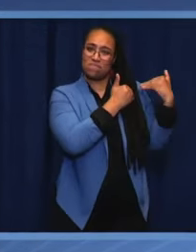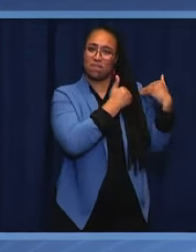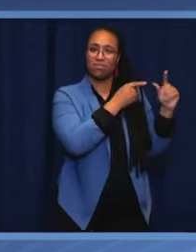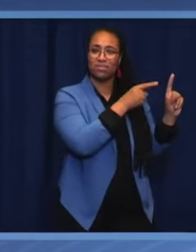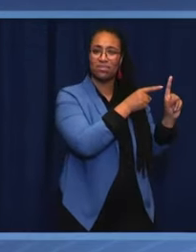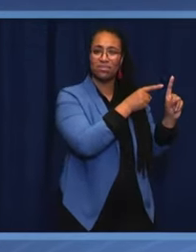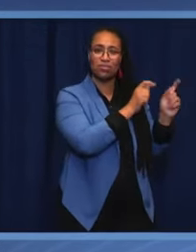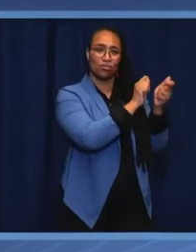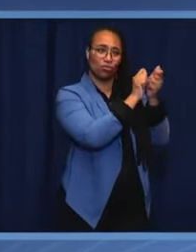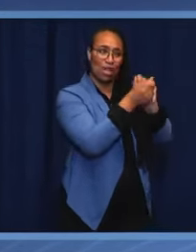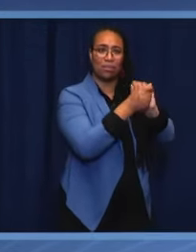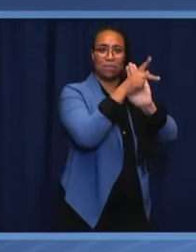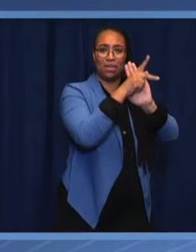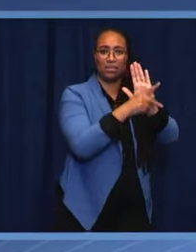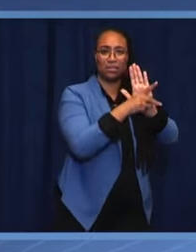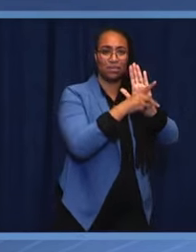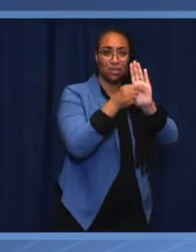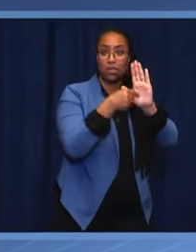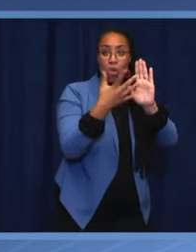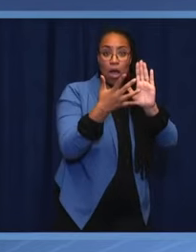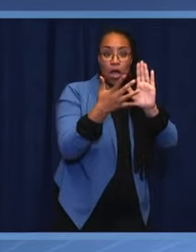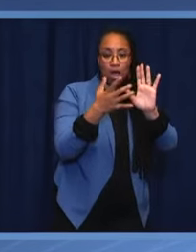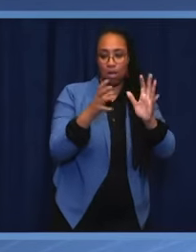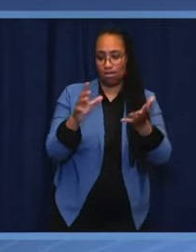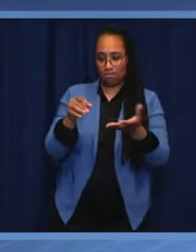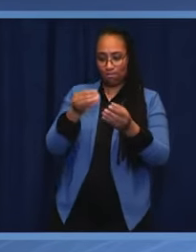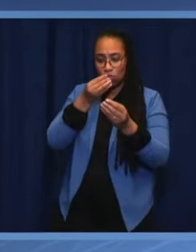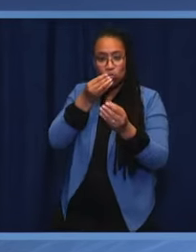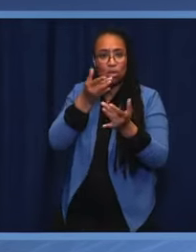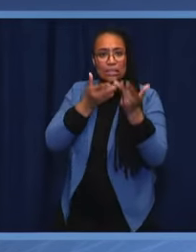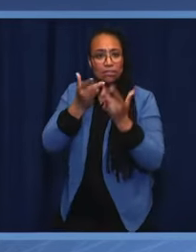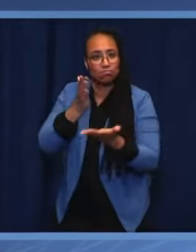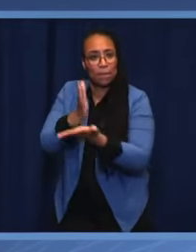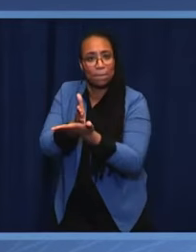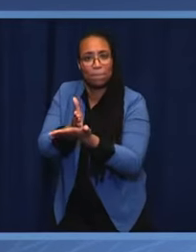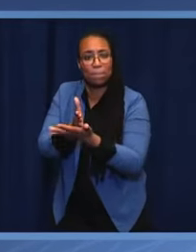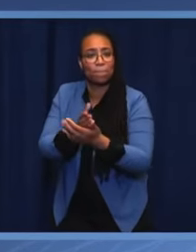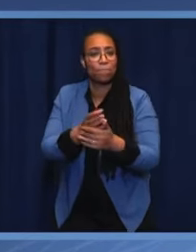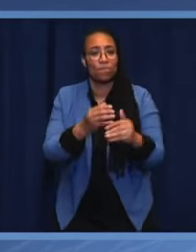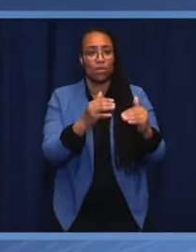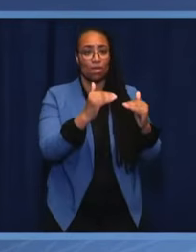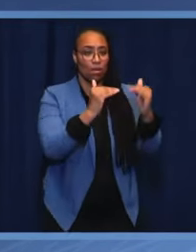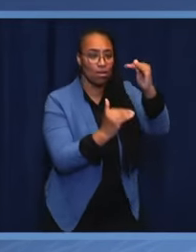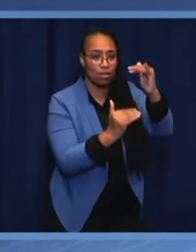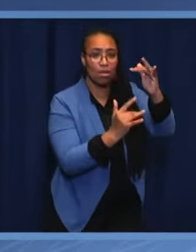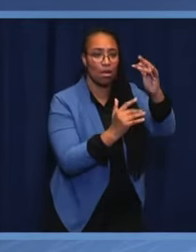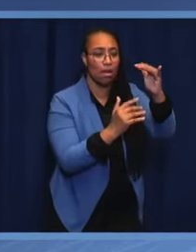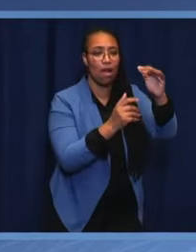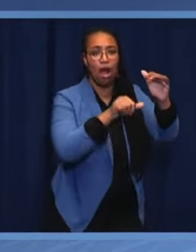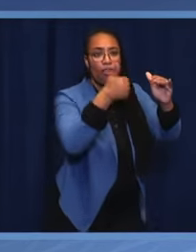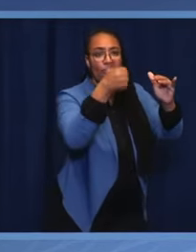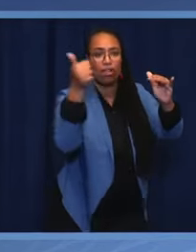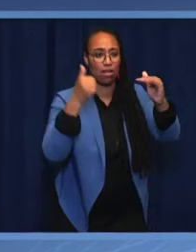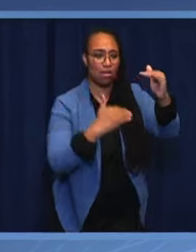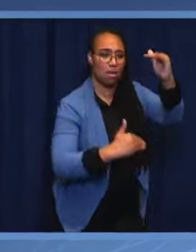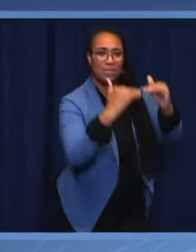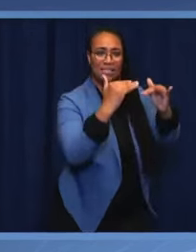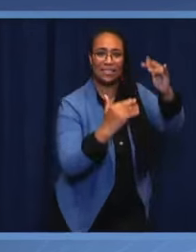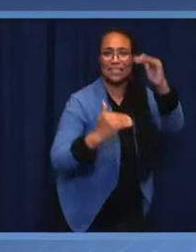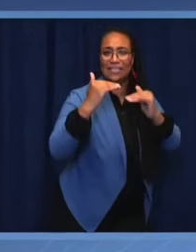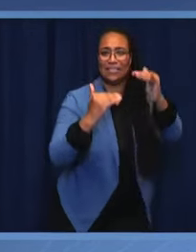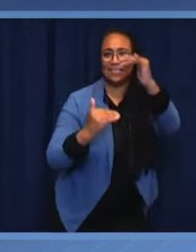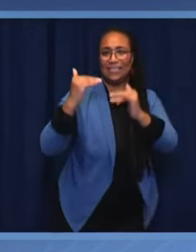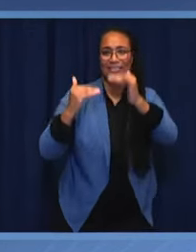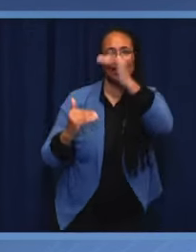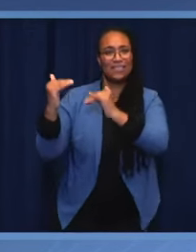gap and inequality. Unless we do that, democracy will continue being